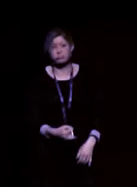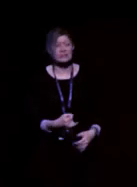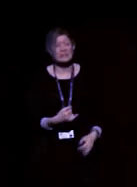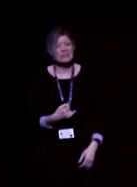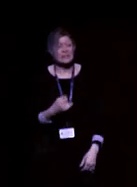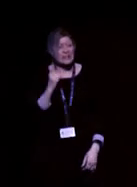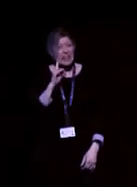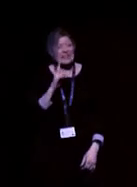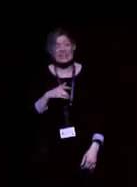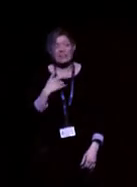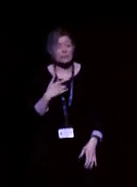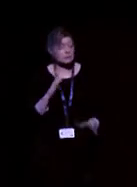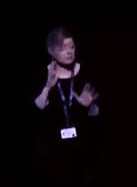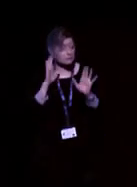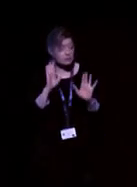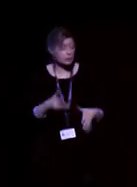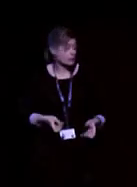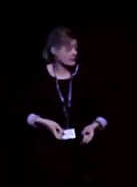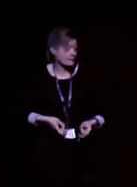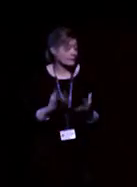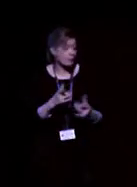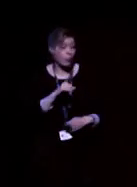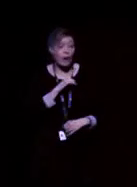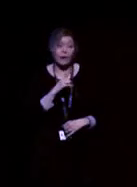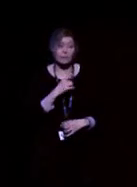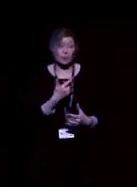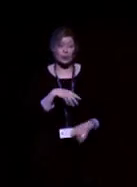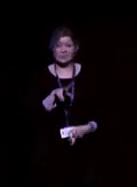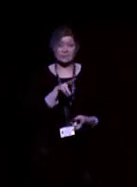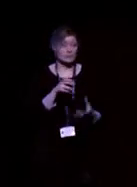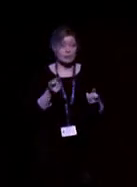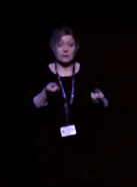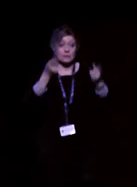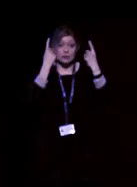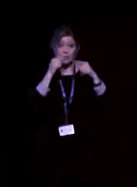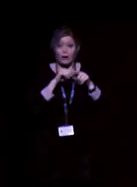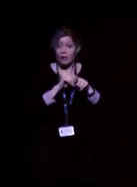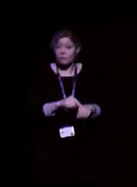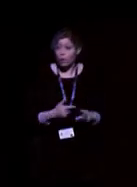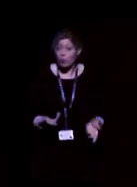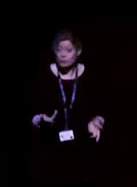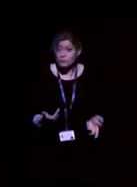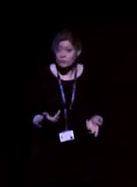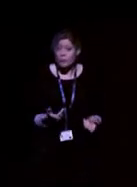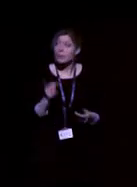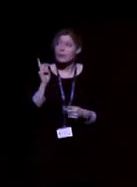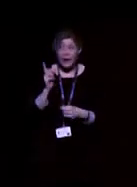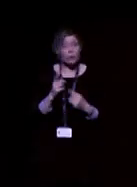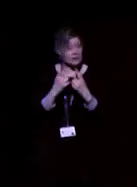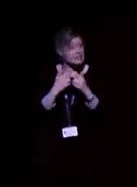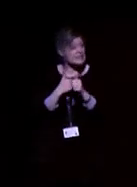anymore. I can't follow what's going on. For her, an assistive listening device would help her.